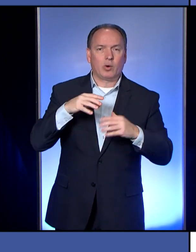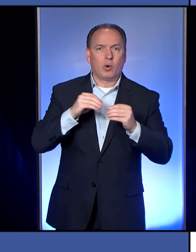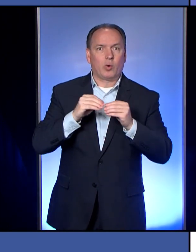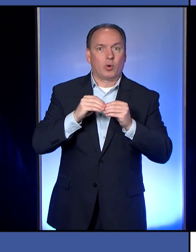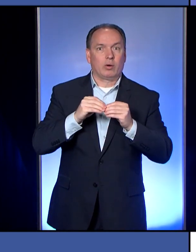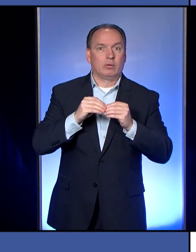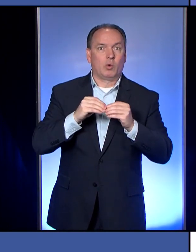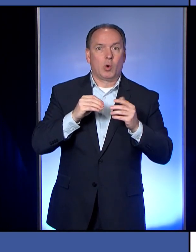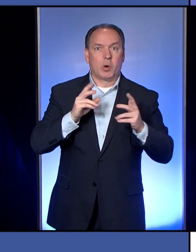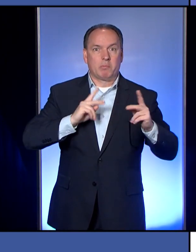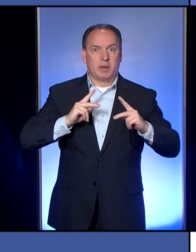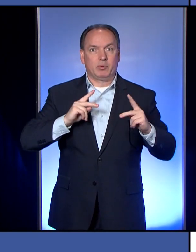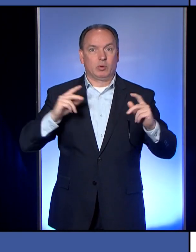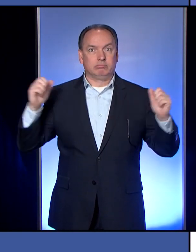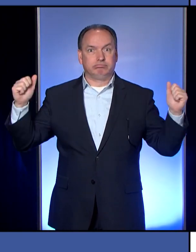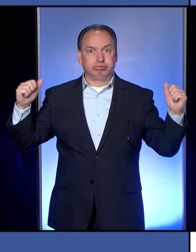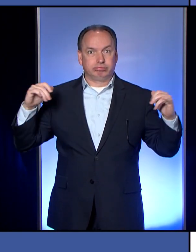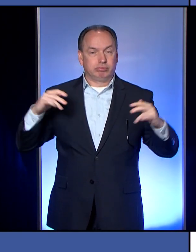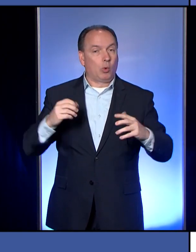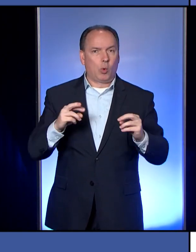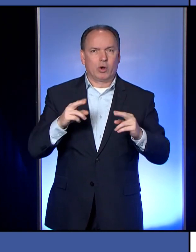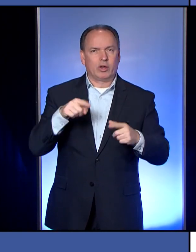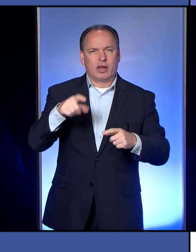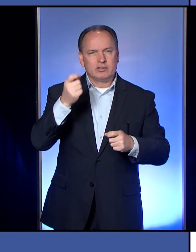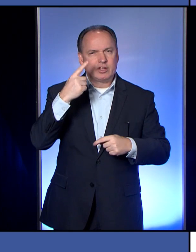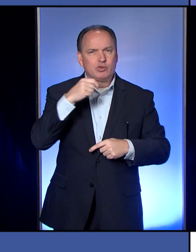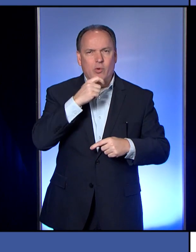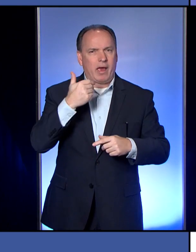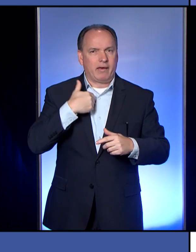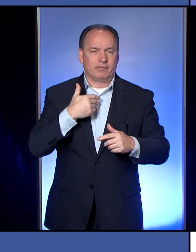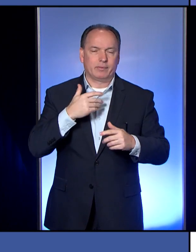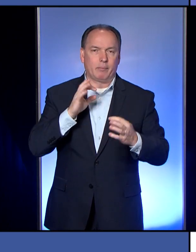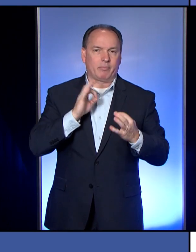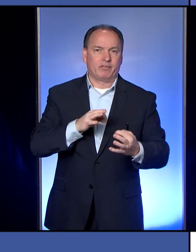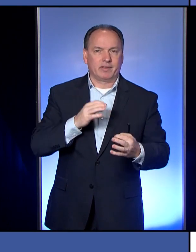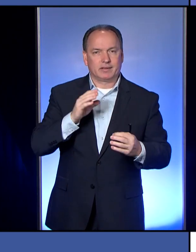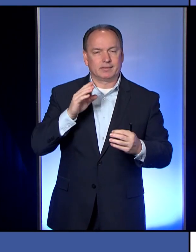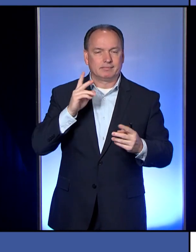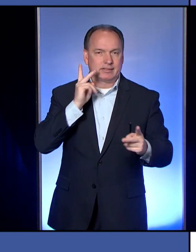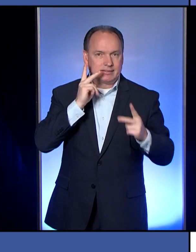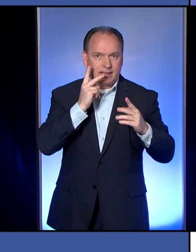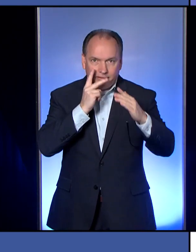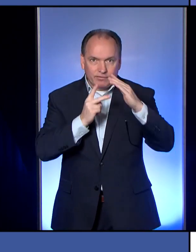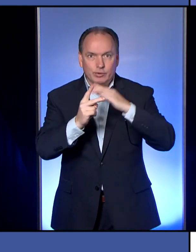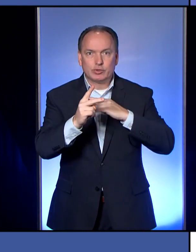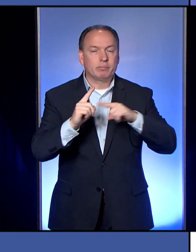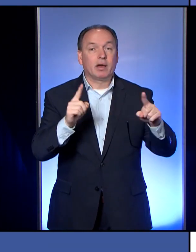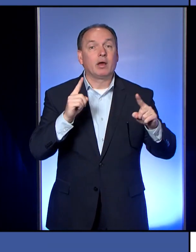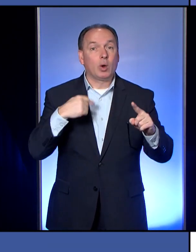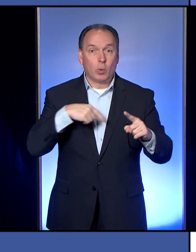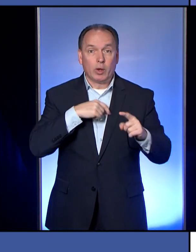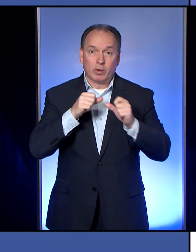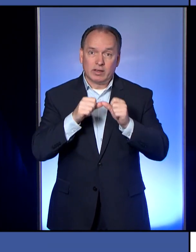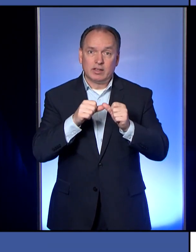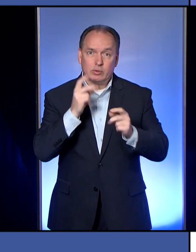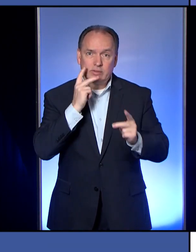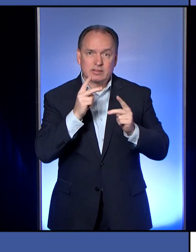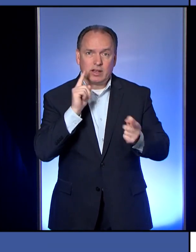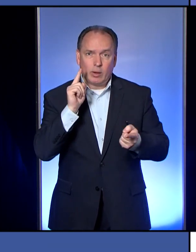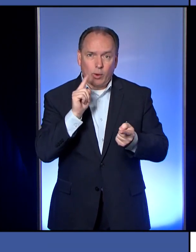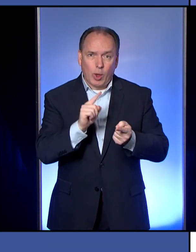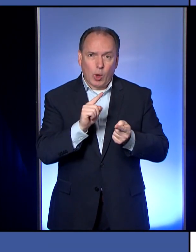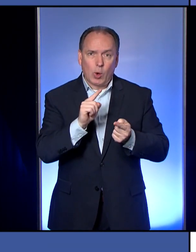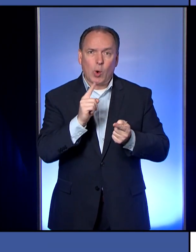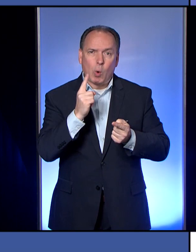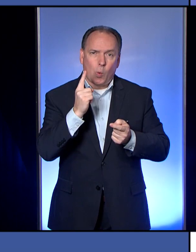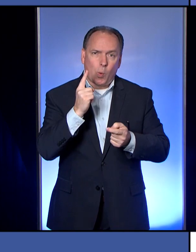way? And understanding, of course, that you don't have a crystal ball, that you can't predict the future. But do you think we will continue to see just this steady